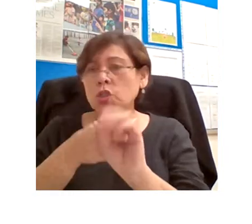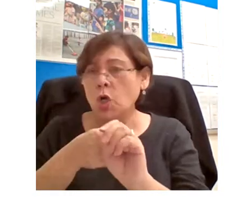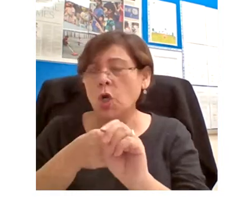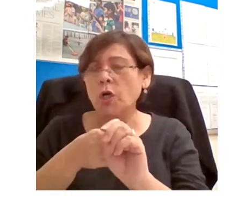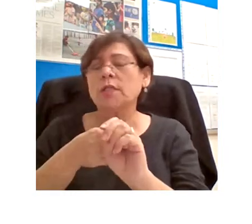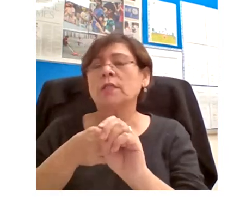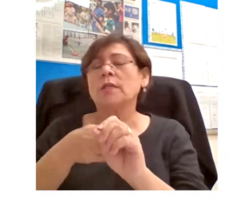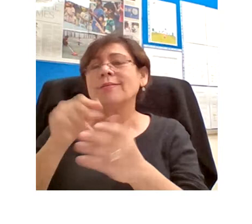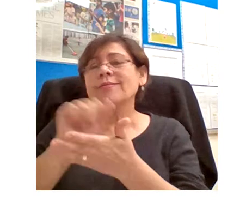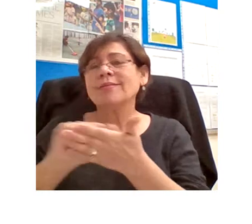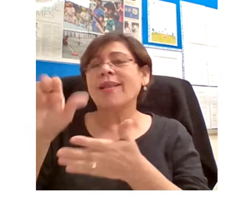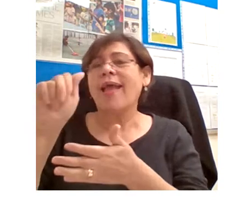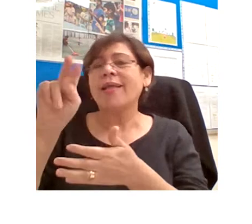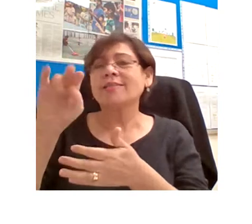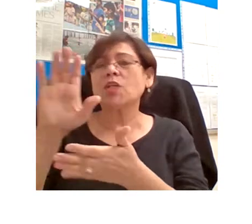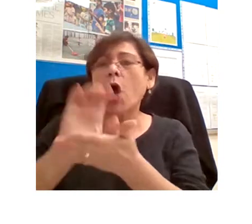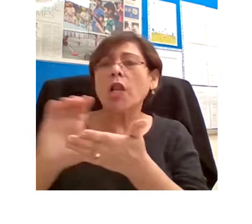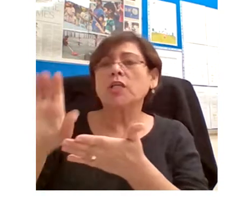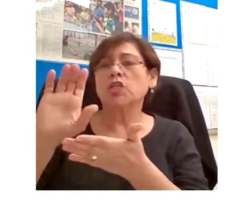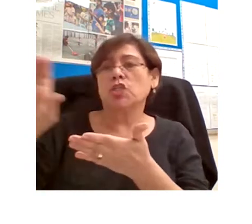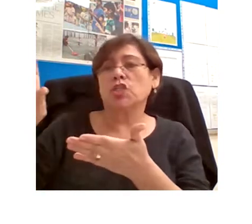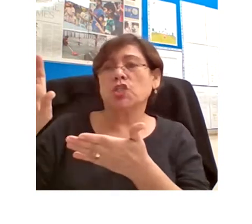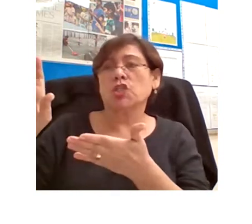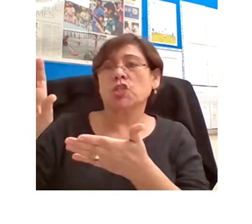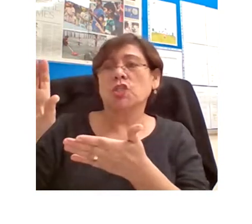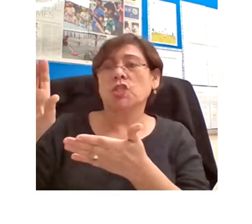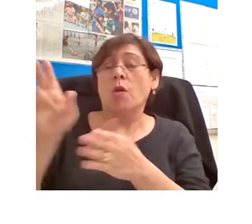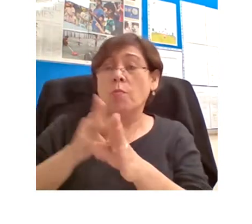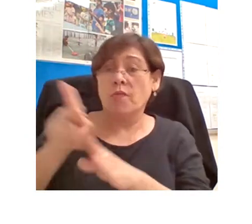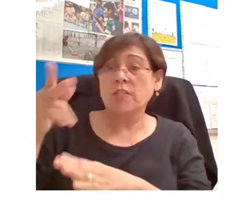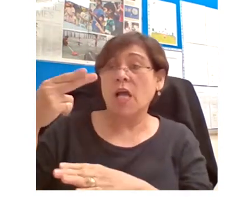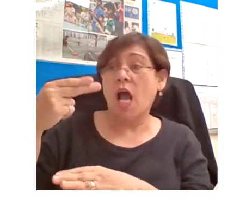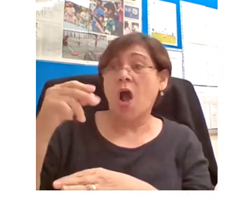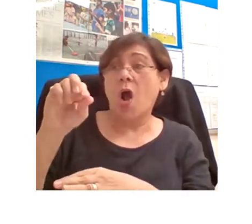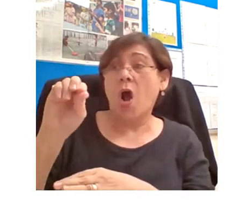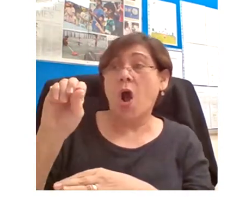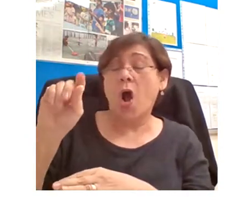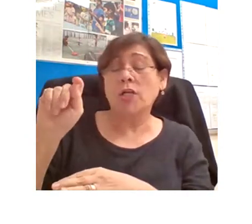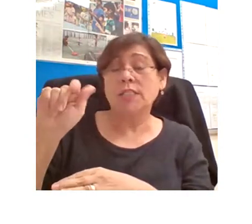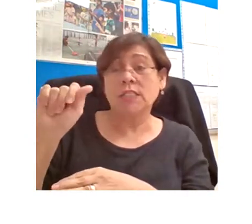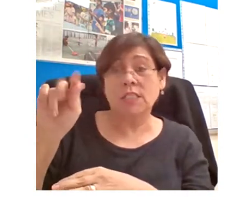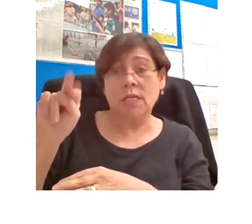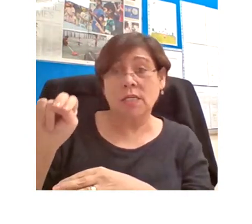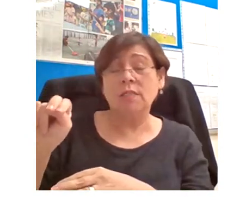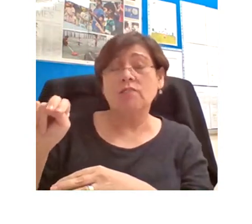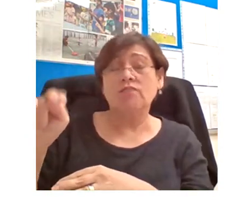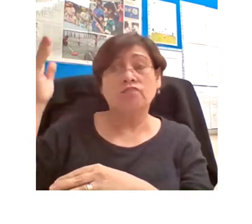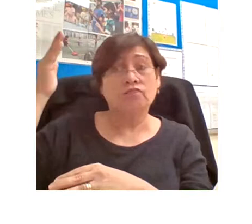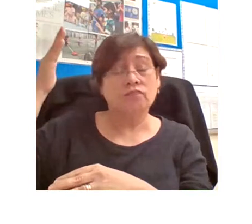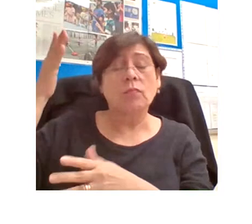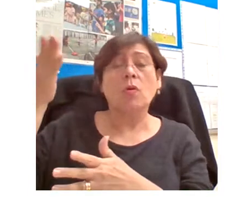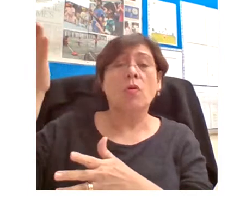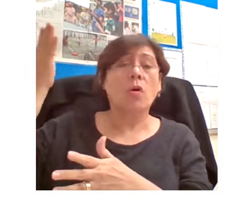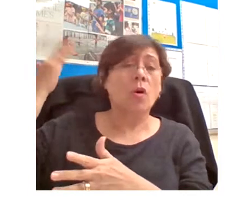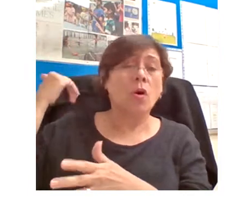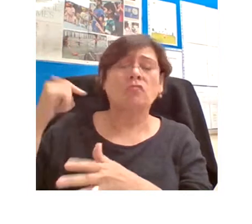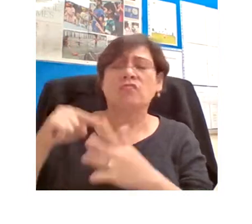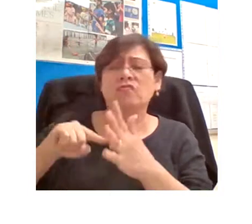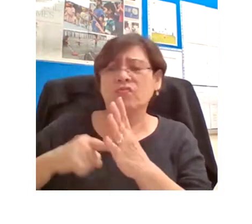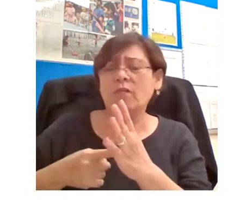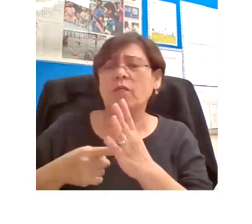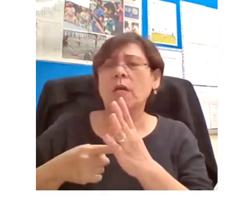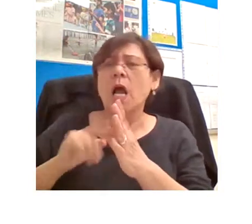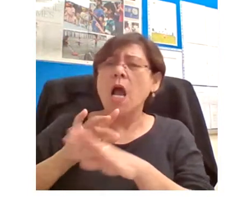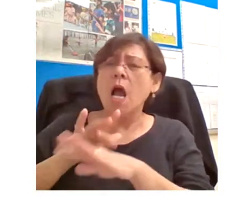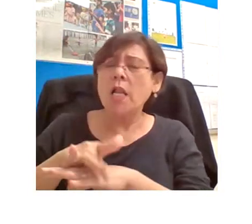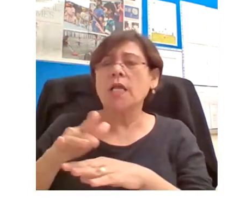Hodson's teaching interests ranged throughout the early modern period, including the Renaissance, Reformation and early modern art, science and